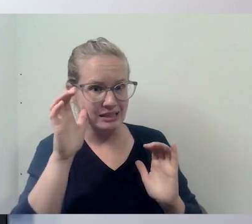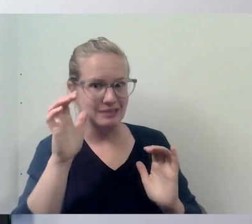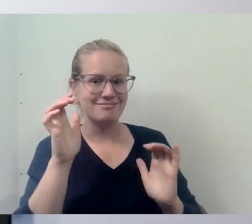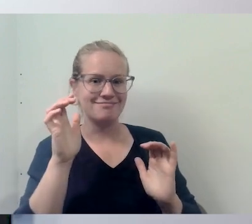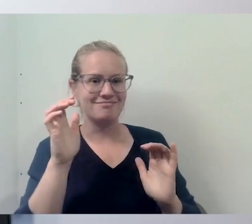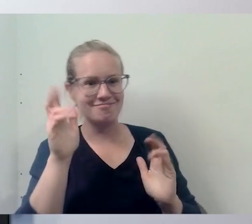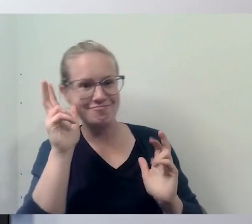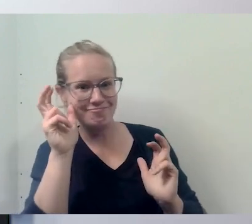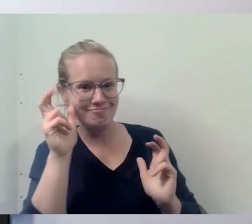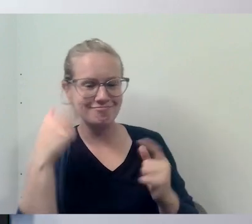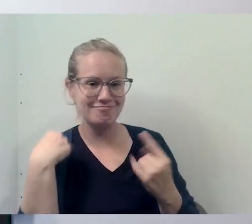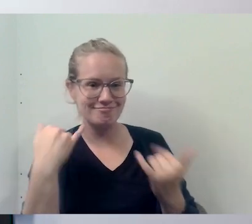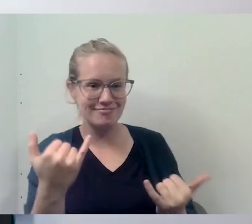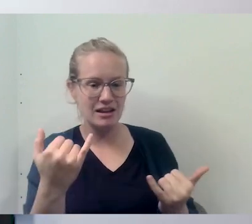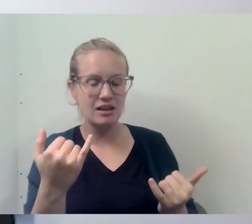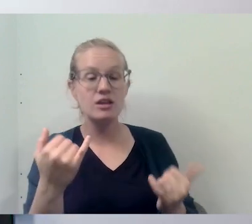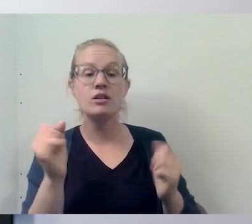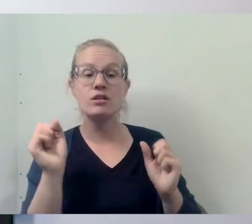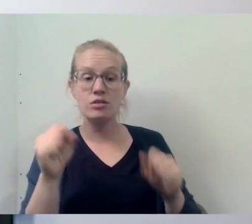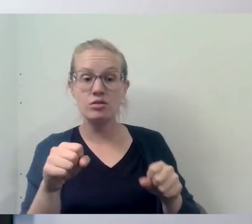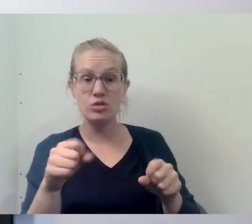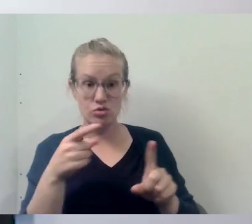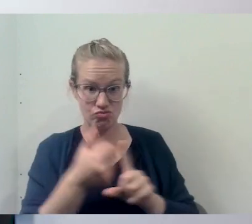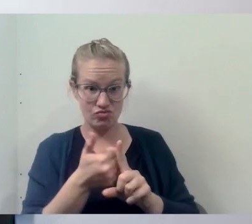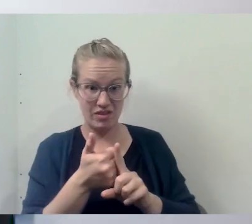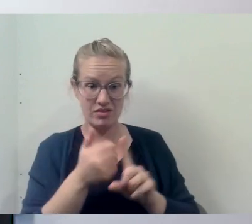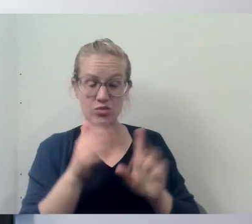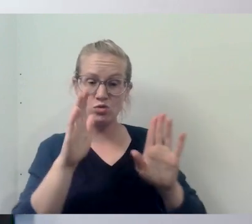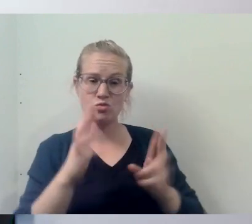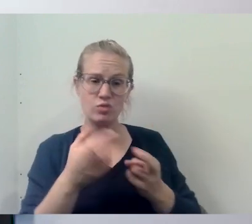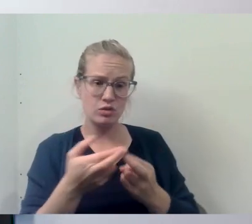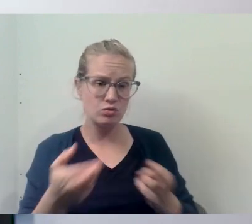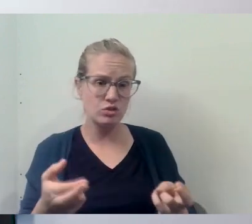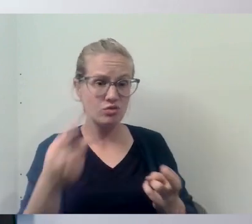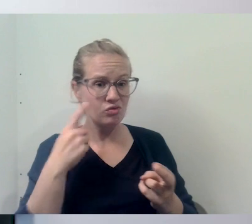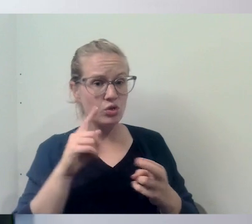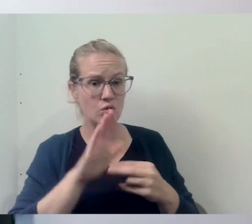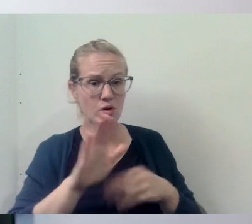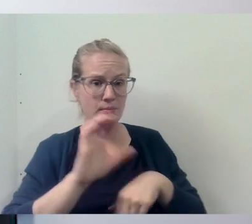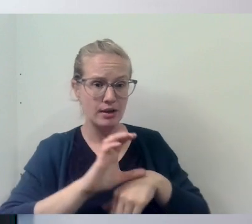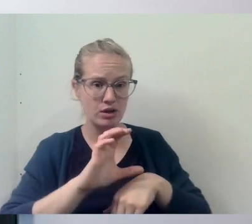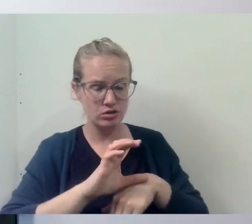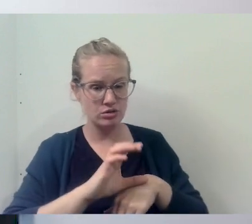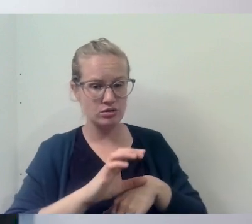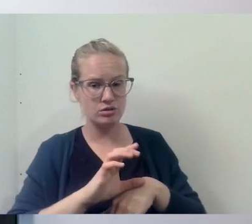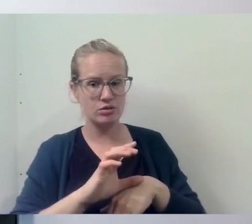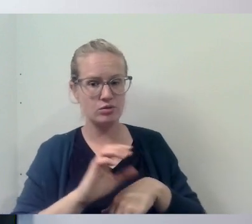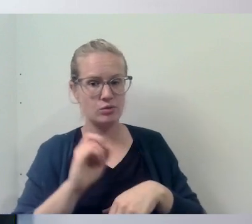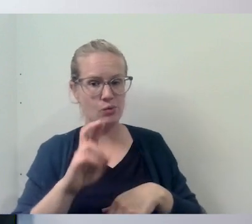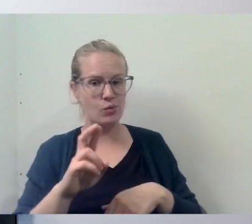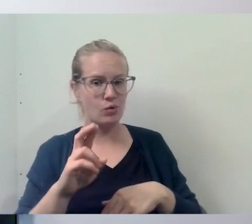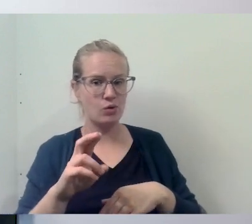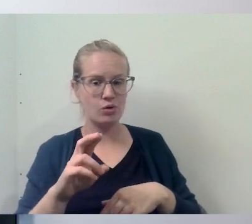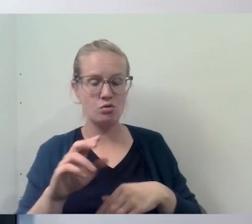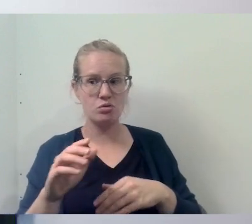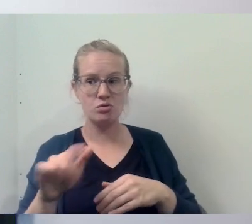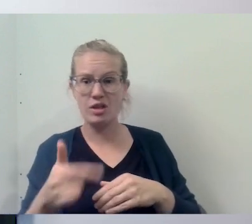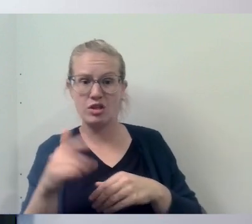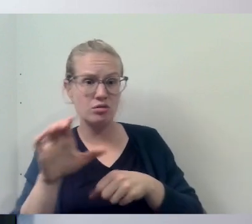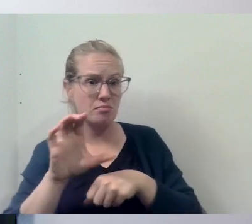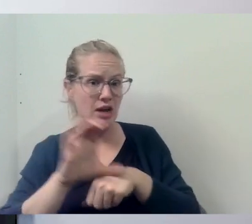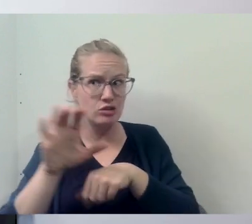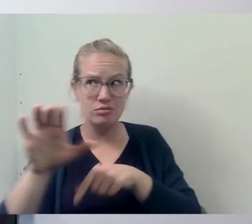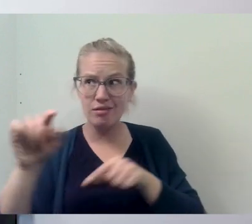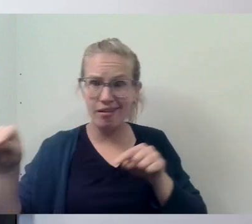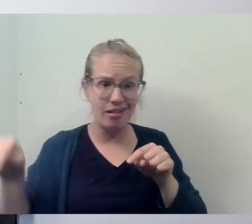us is that you can be a great resource to your parish or even to neighboring parishes.